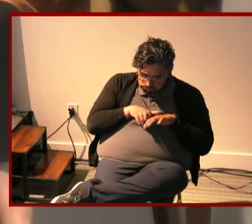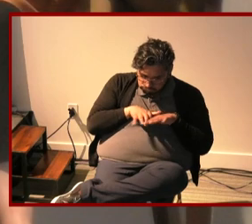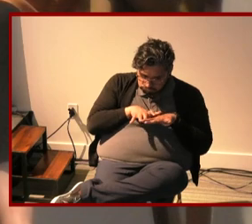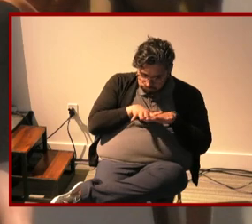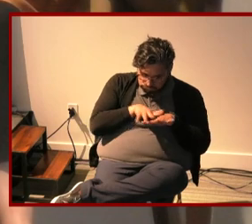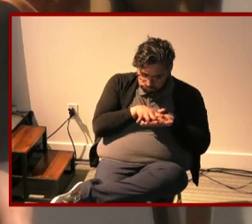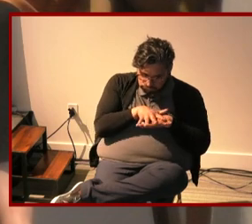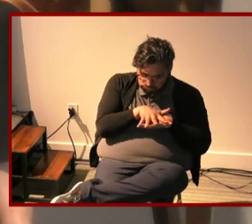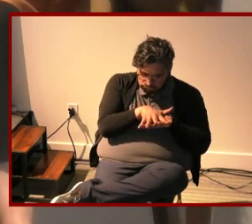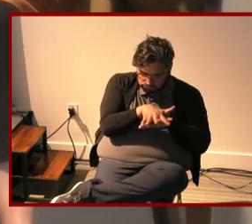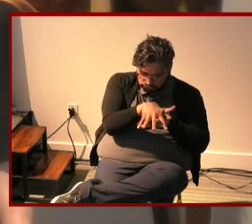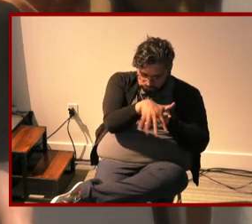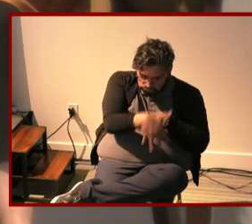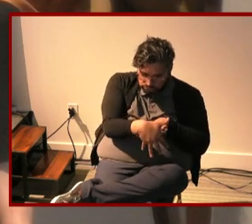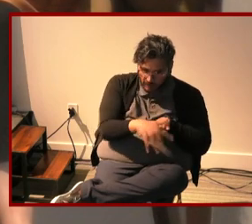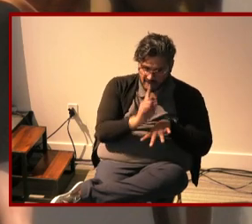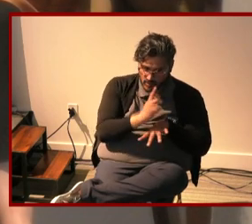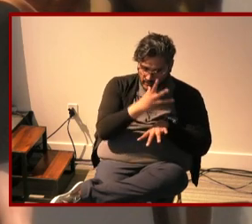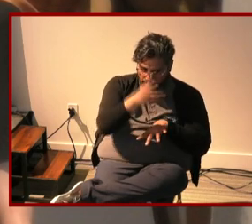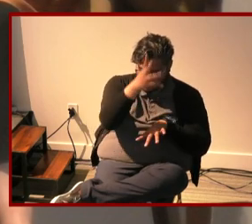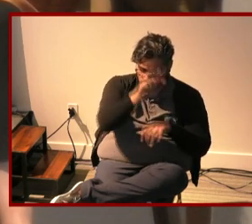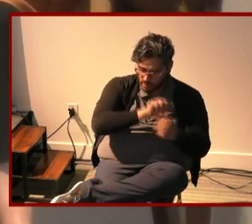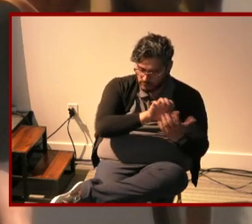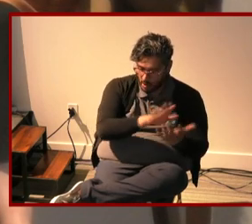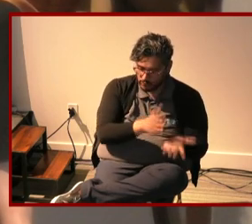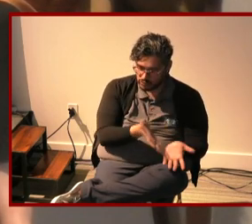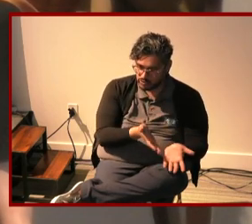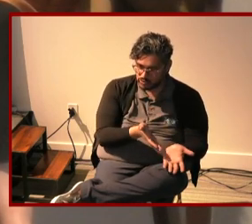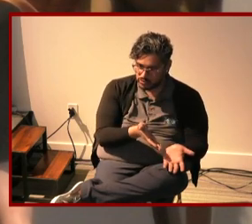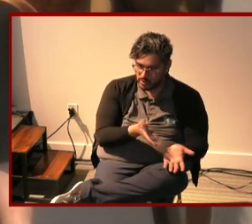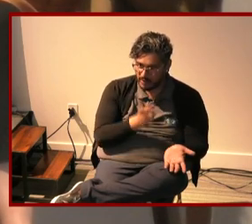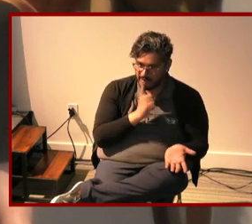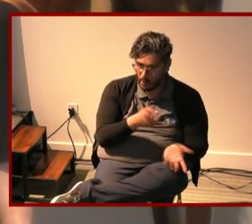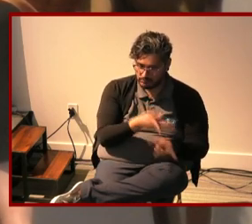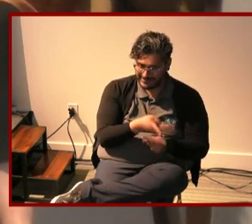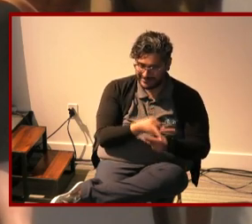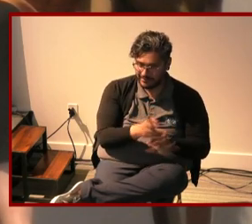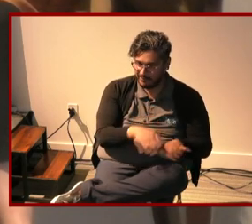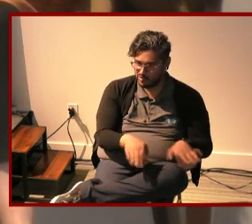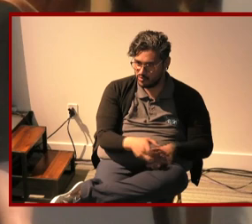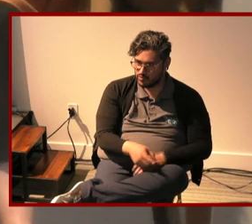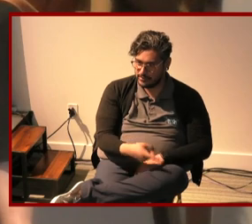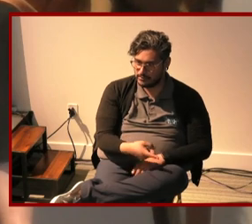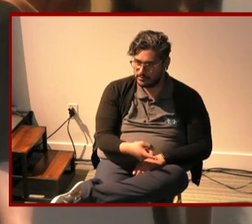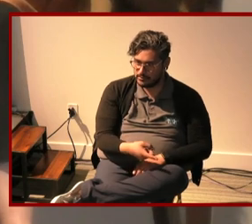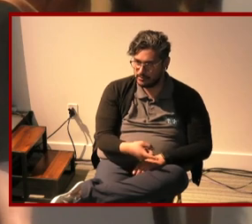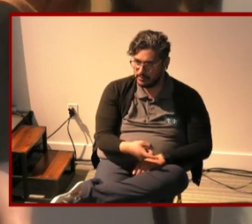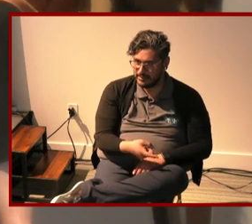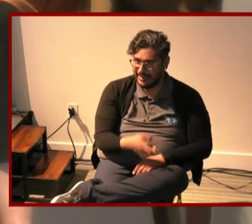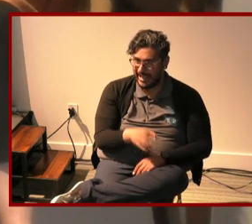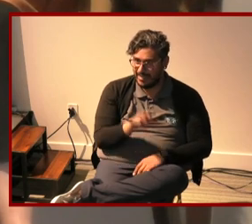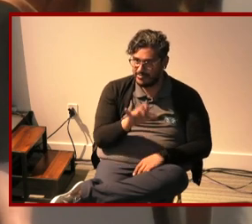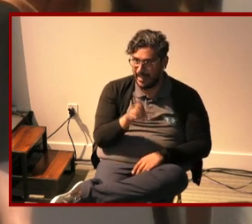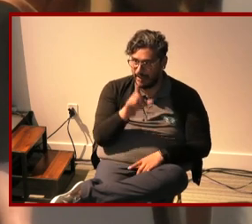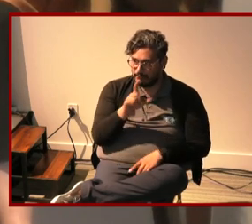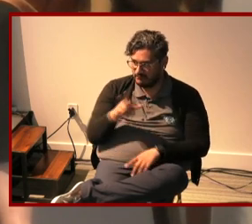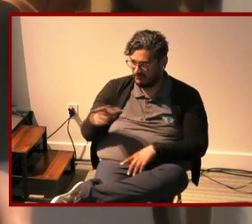approach to take when nurturing your young children right and seeps into the